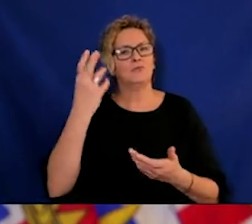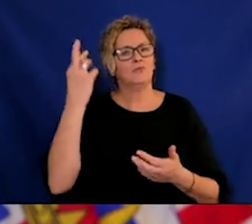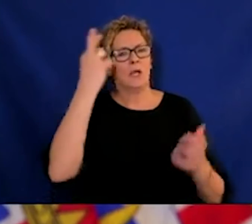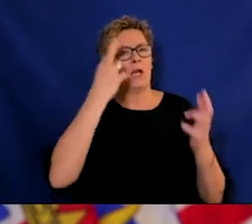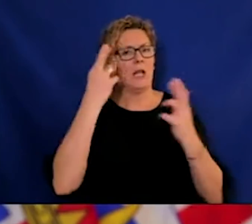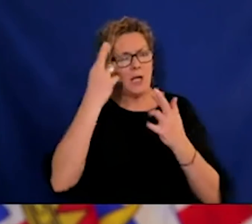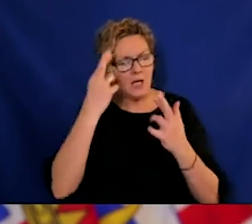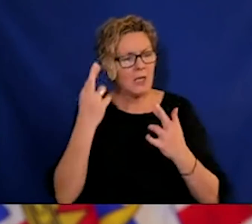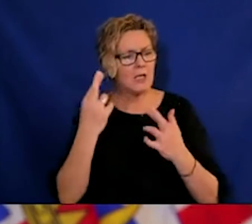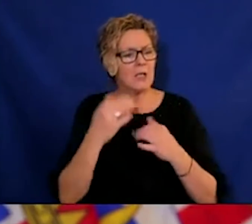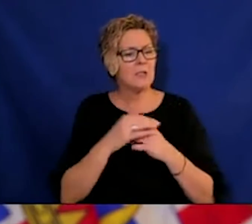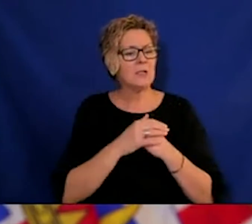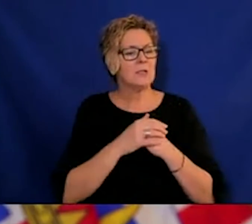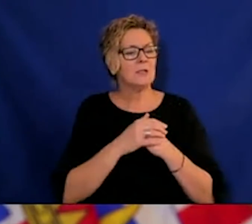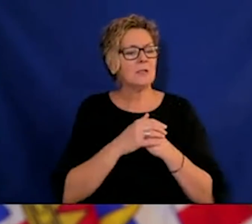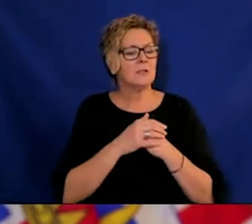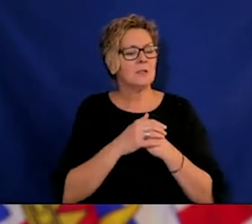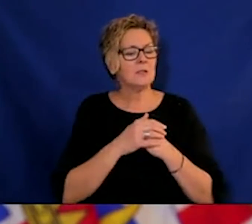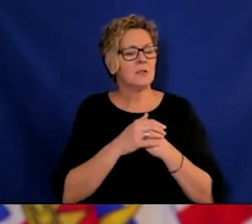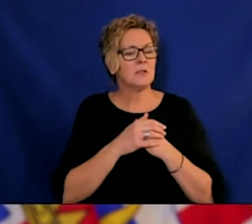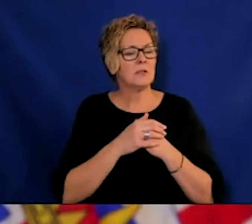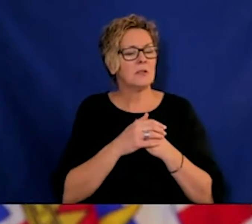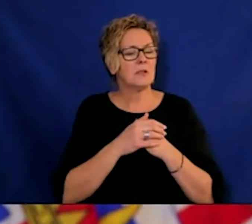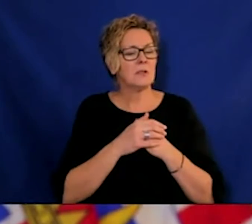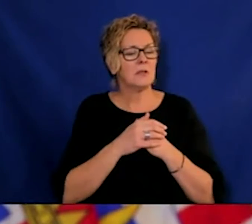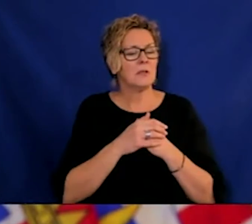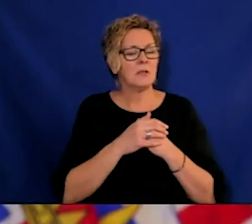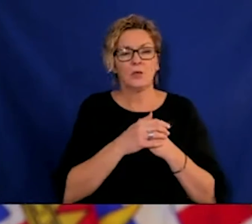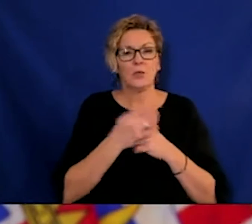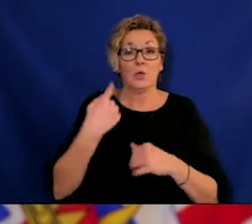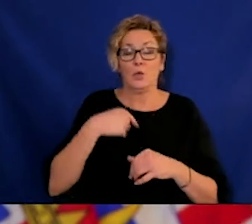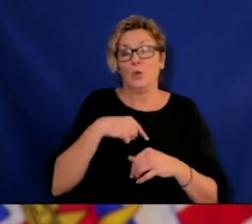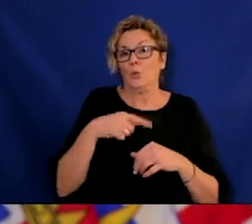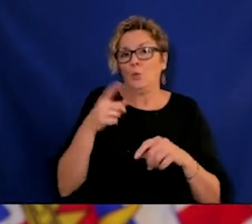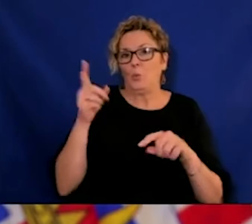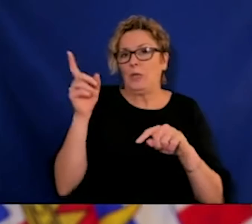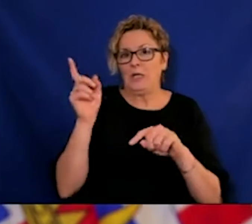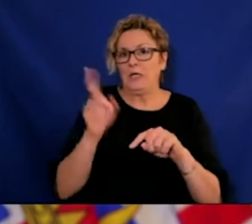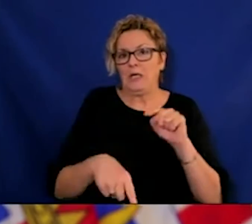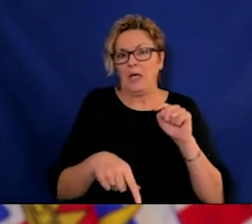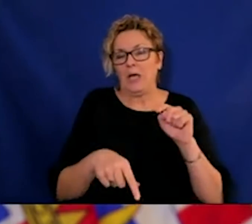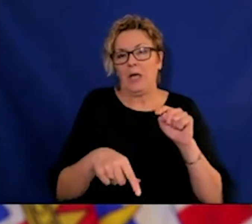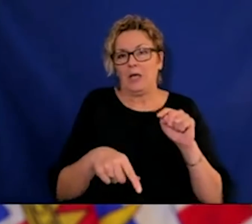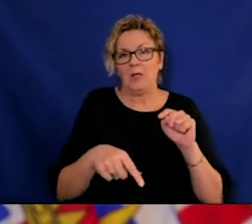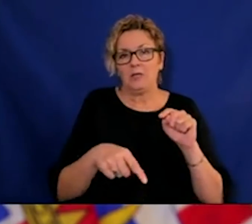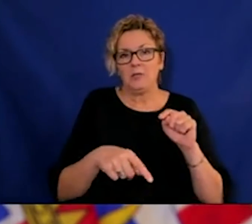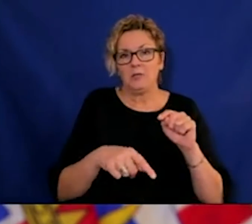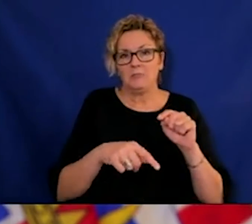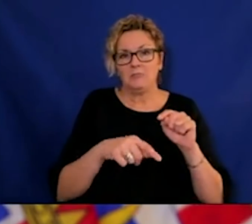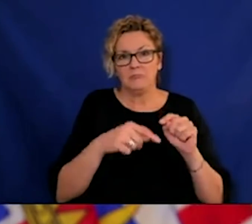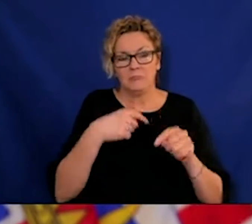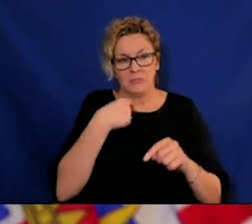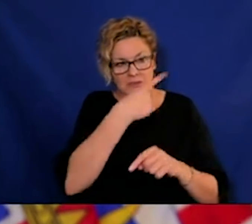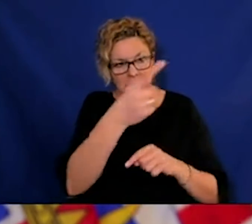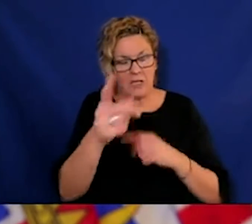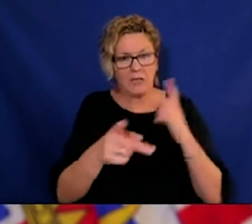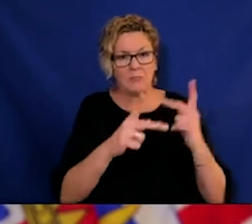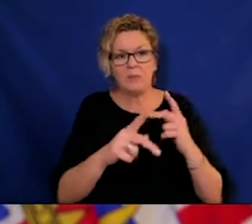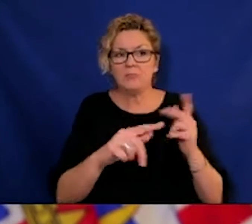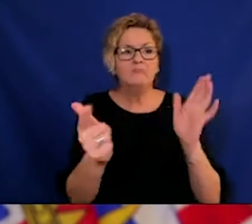and yes, we can't prevent people from having the means to